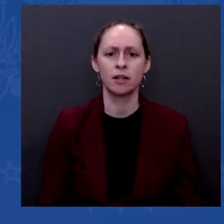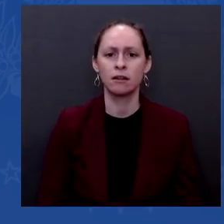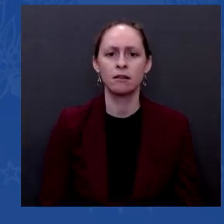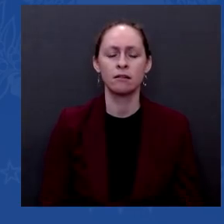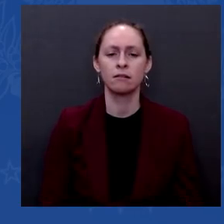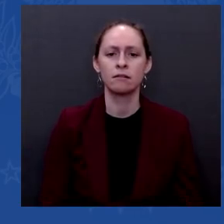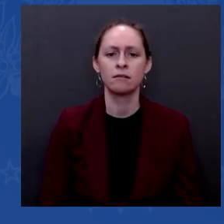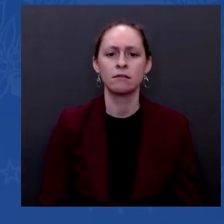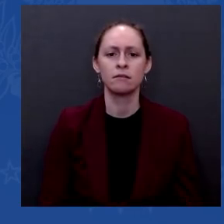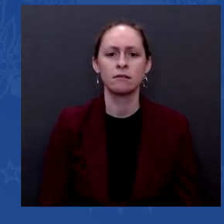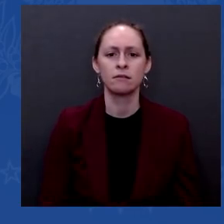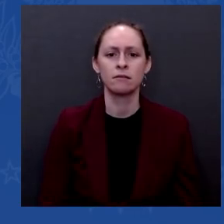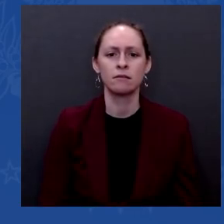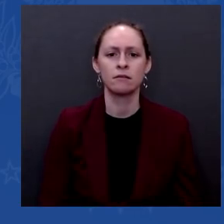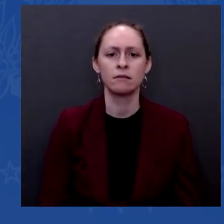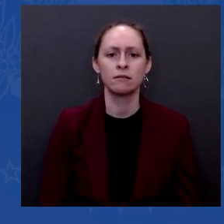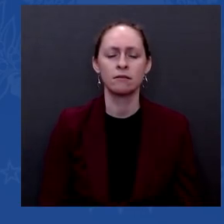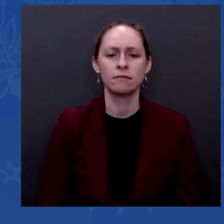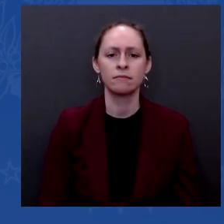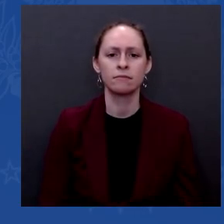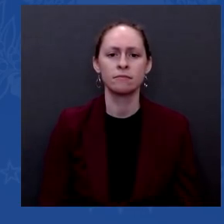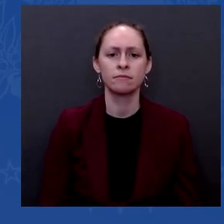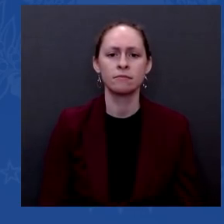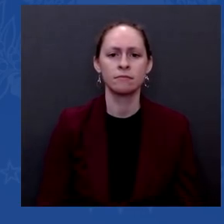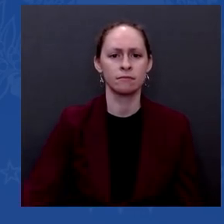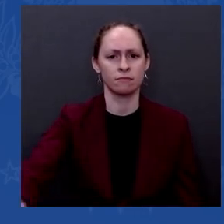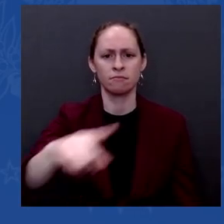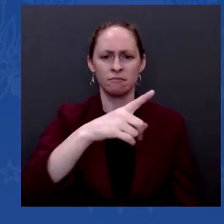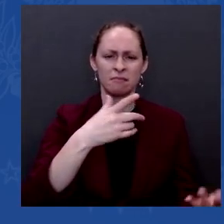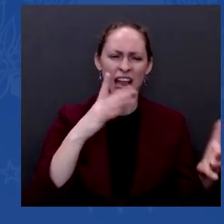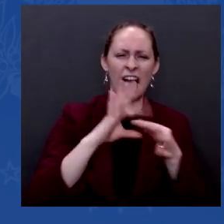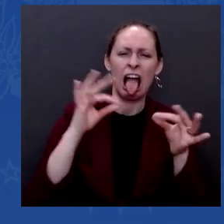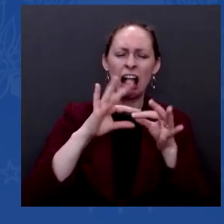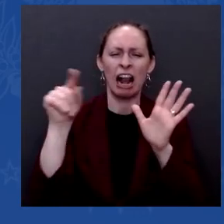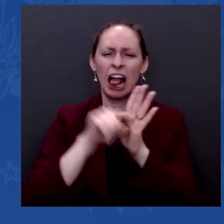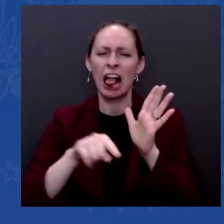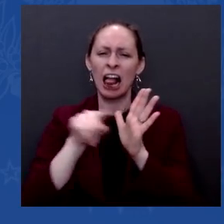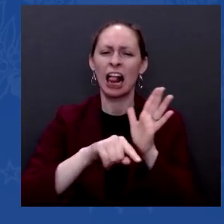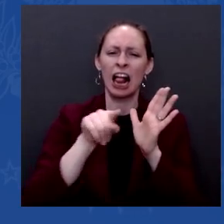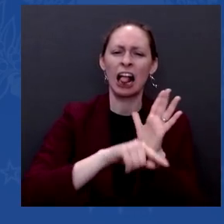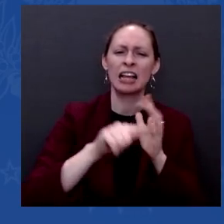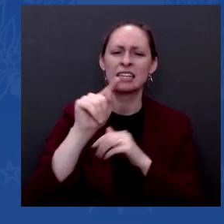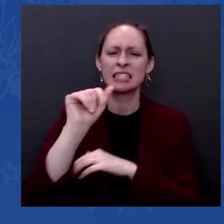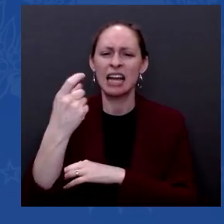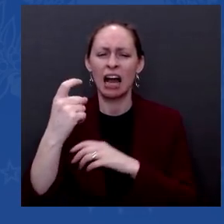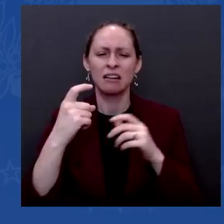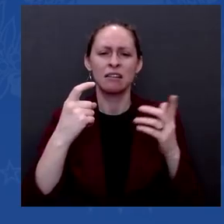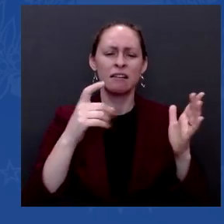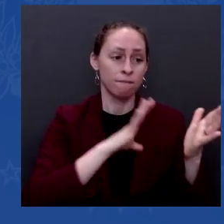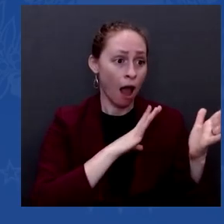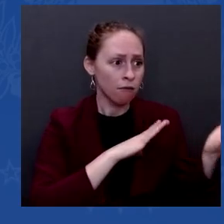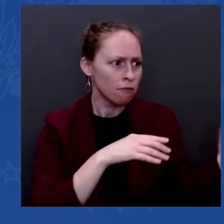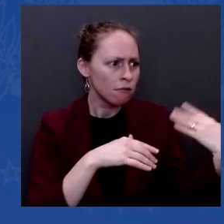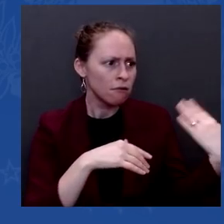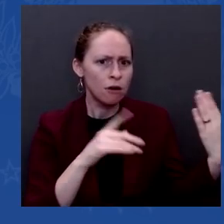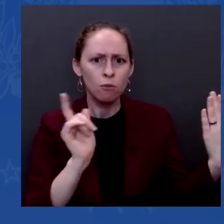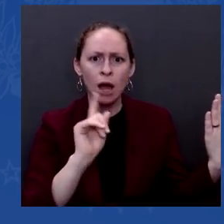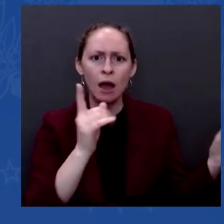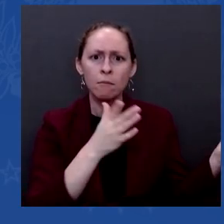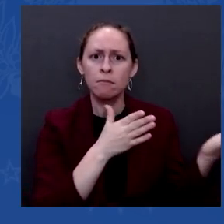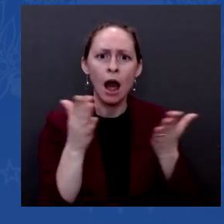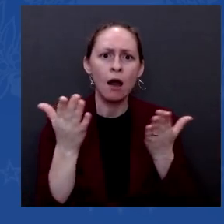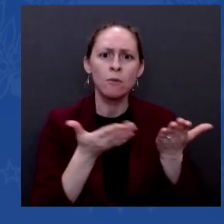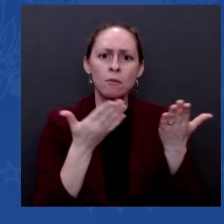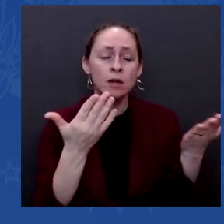are they proposing to do about it? Anything? Have you heard anything? I mean, anything. I haven't heard anything. The